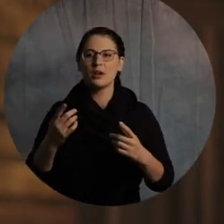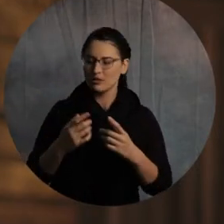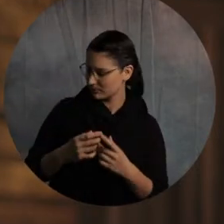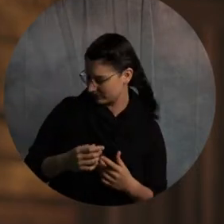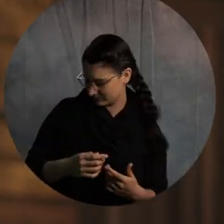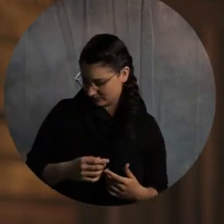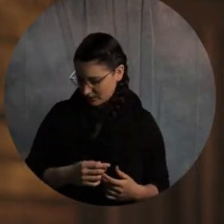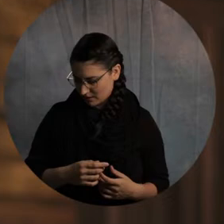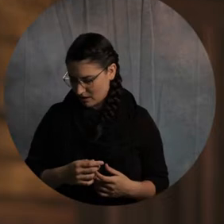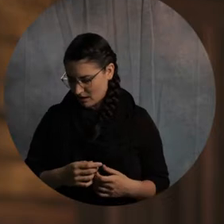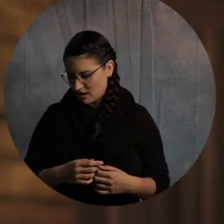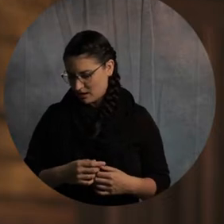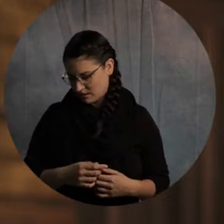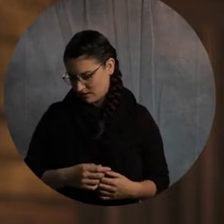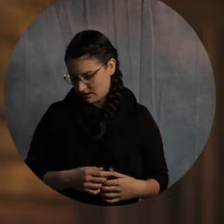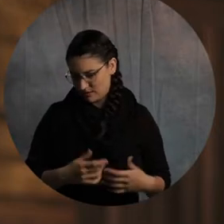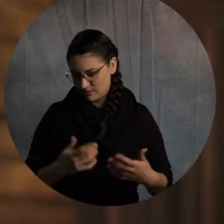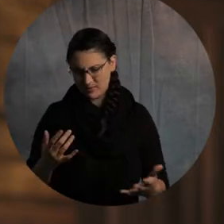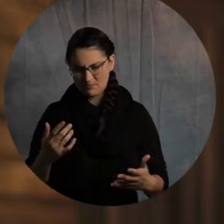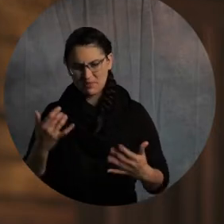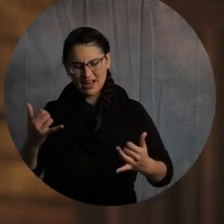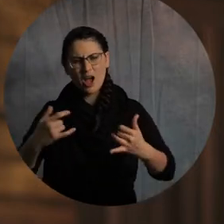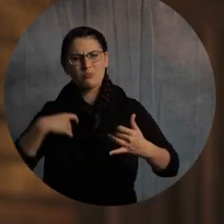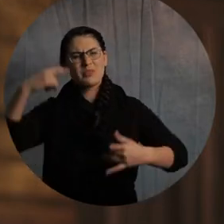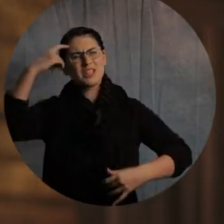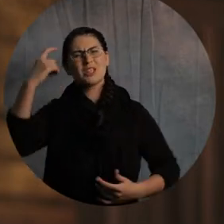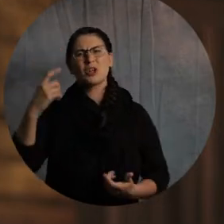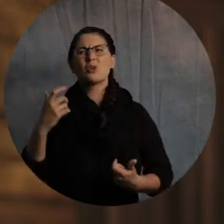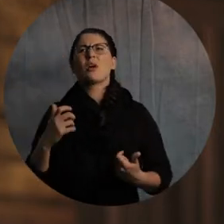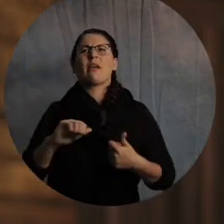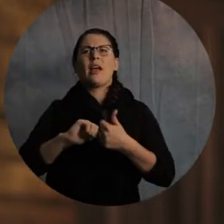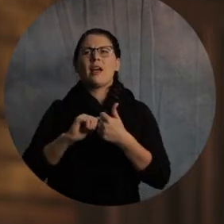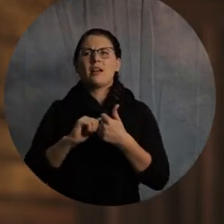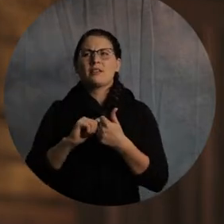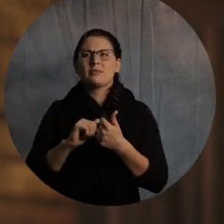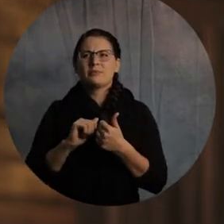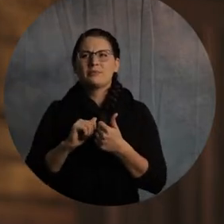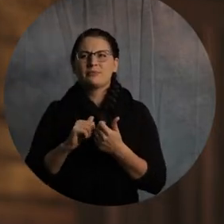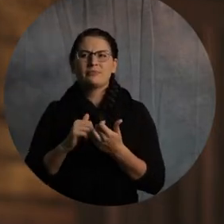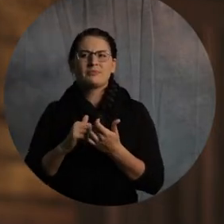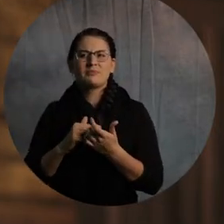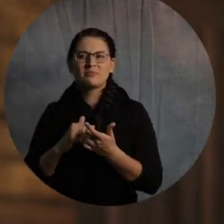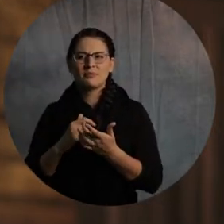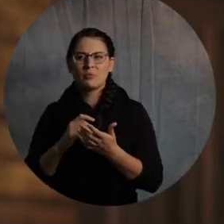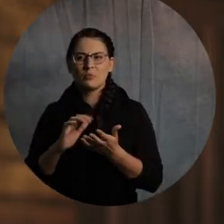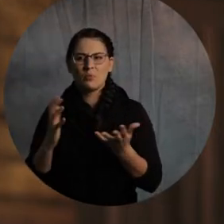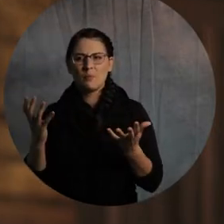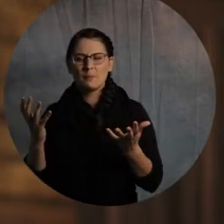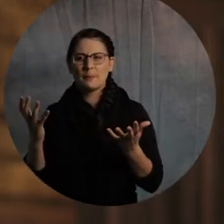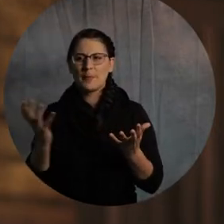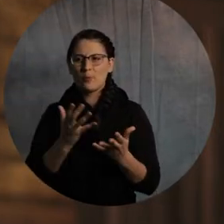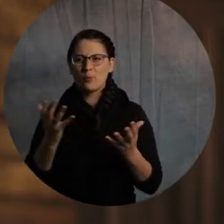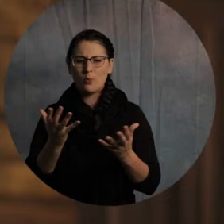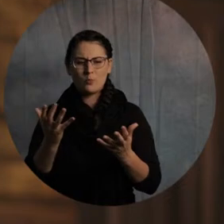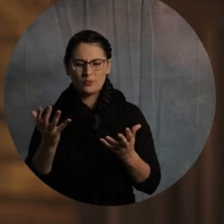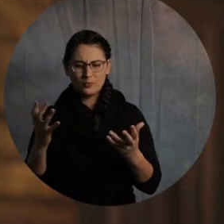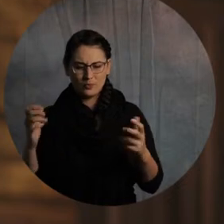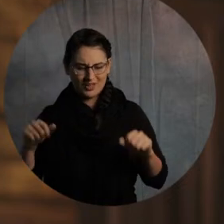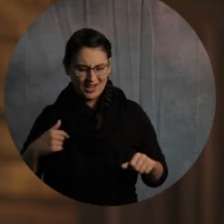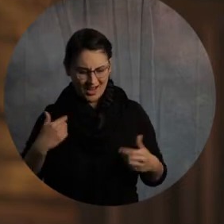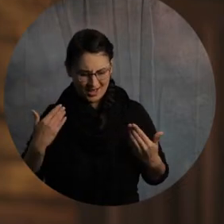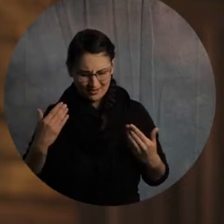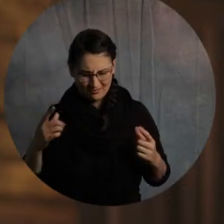impact? I what am I going to do? I'm not a preacher. I'm not a singer. You know, in church, isn't it kind of funny if you're not a preacher or you're not a singer? All of sudden, you feel like you don't have anything to do?